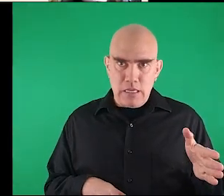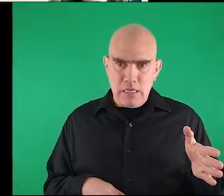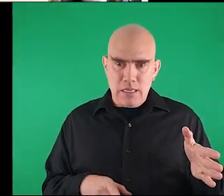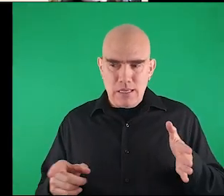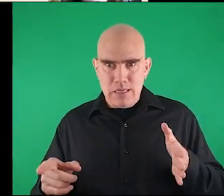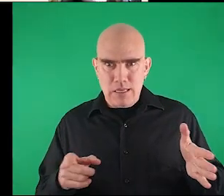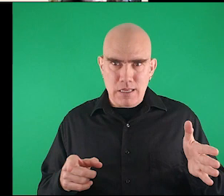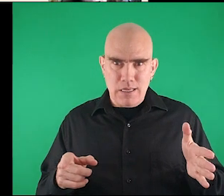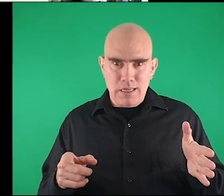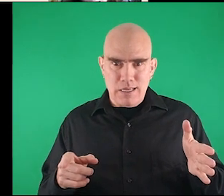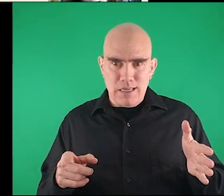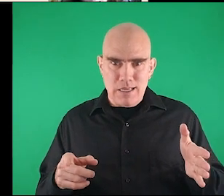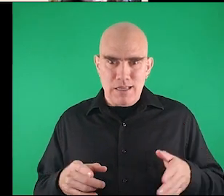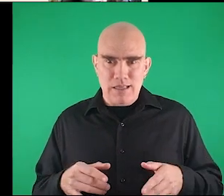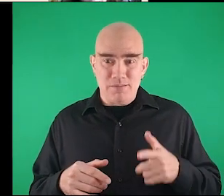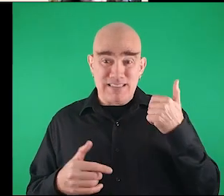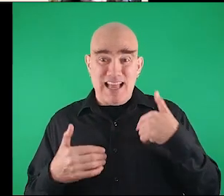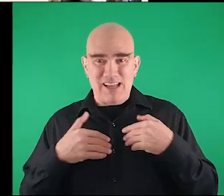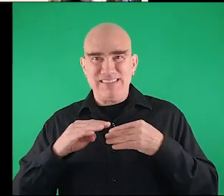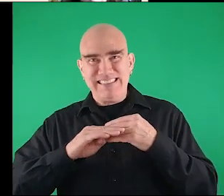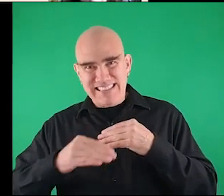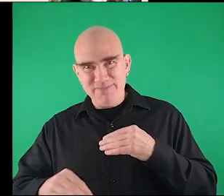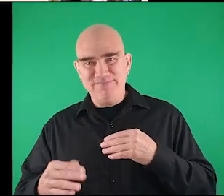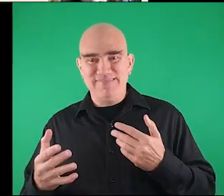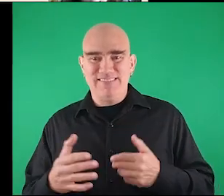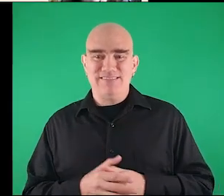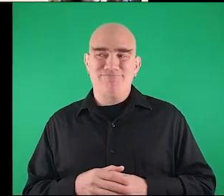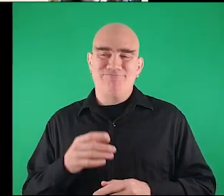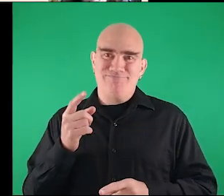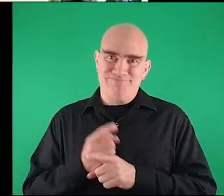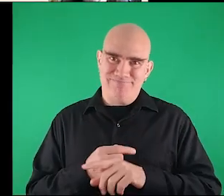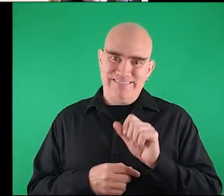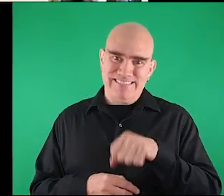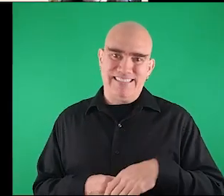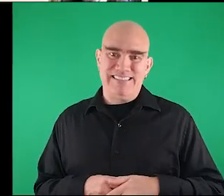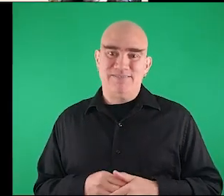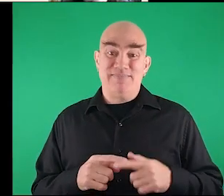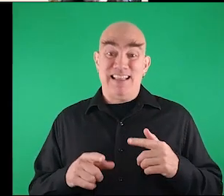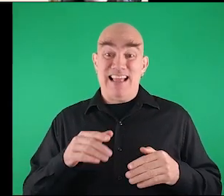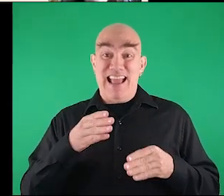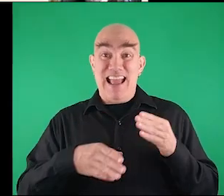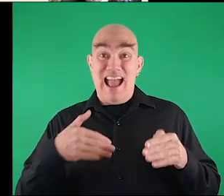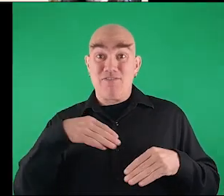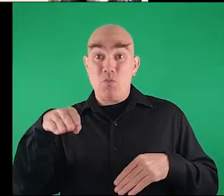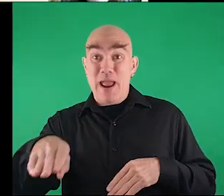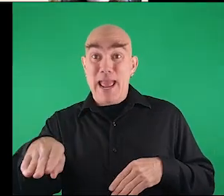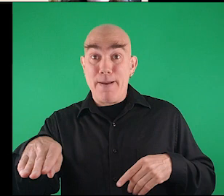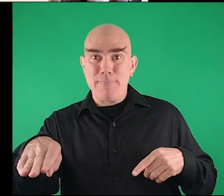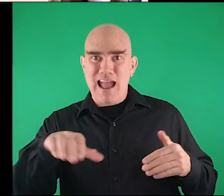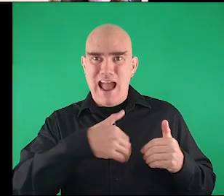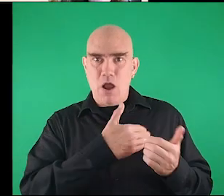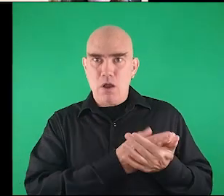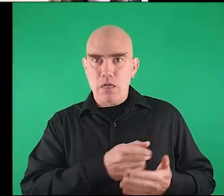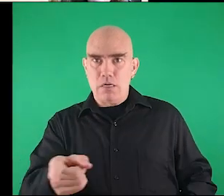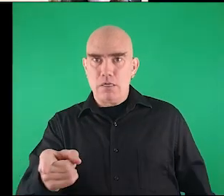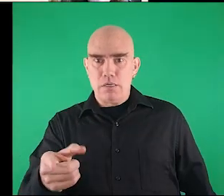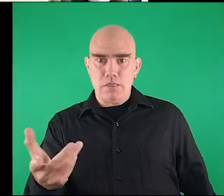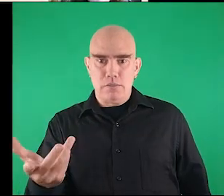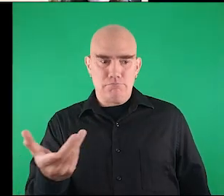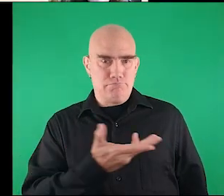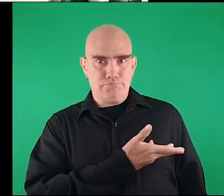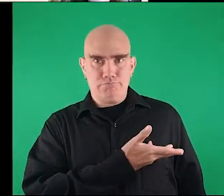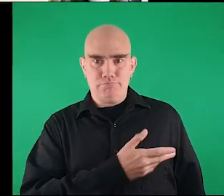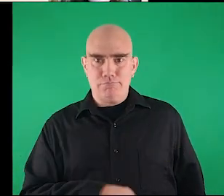that way okay yes yes yes because at the end has a ramp